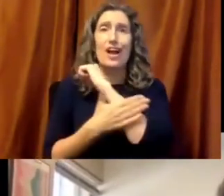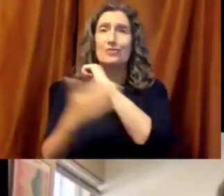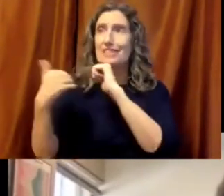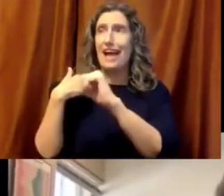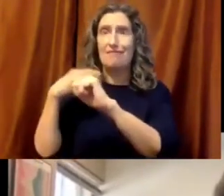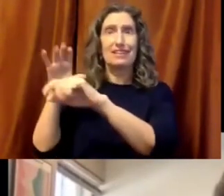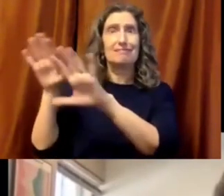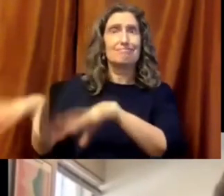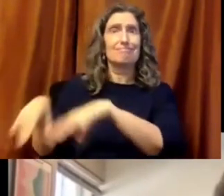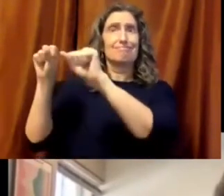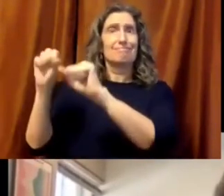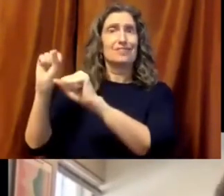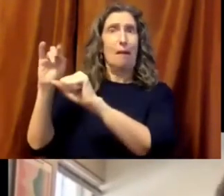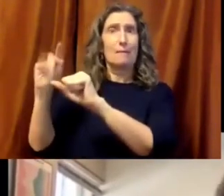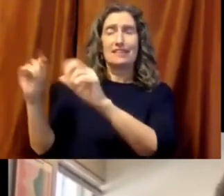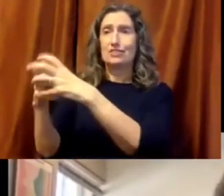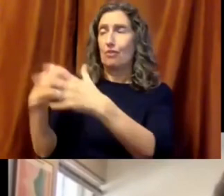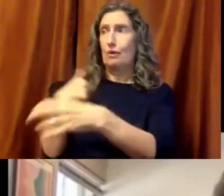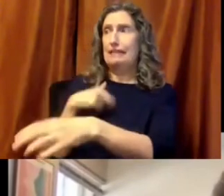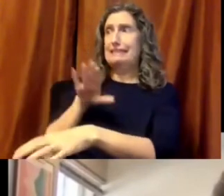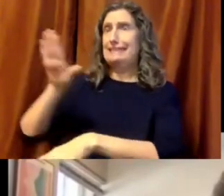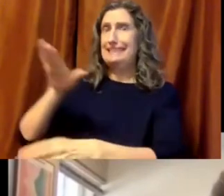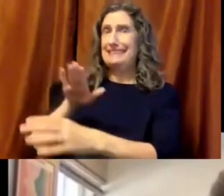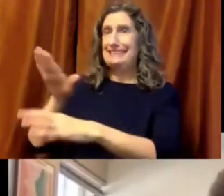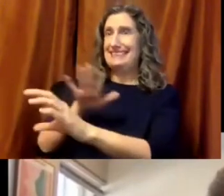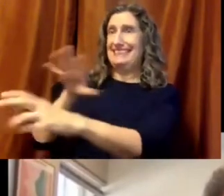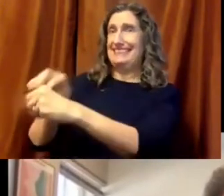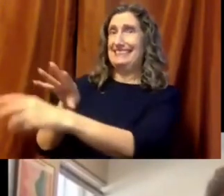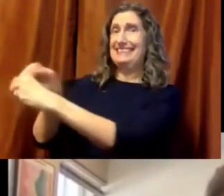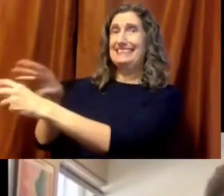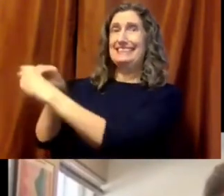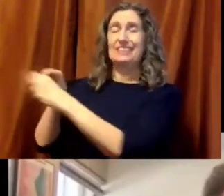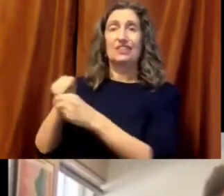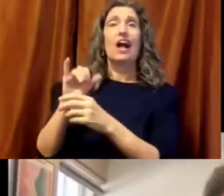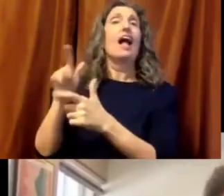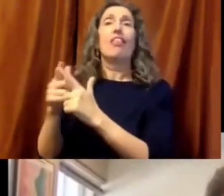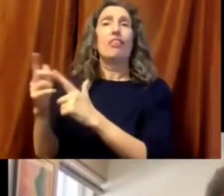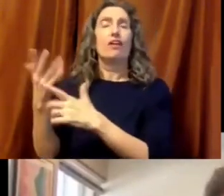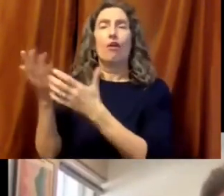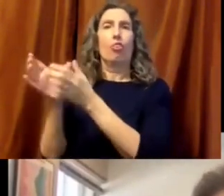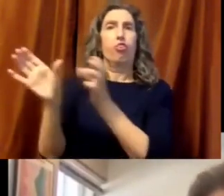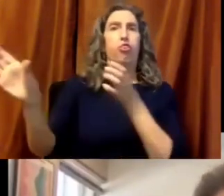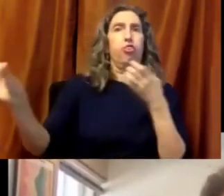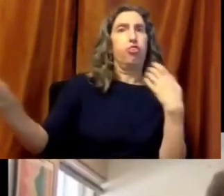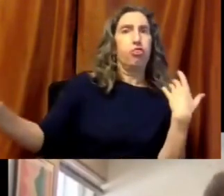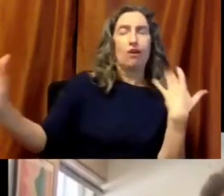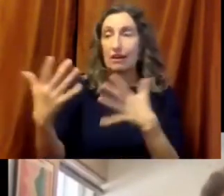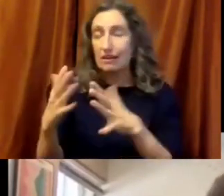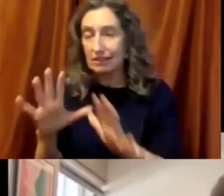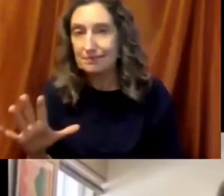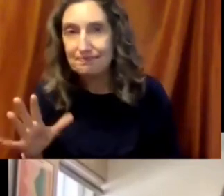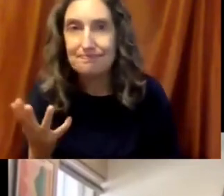with the countries that were holding summits together to say, how do we understand education? And we began to be able to learn